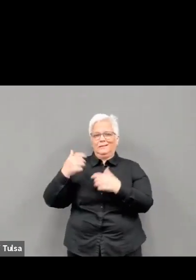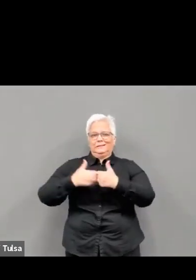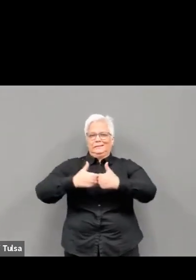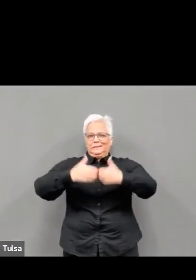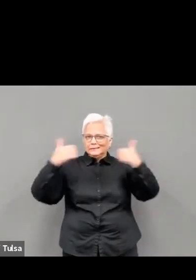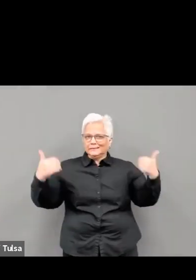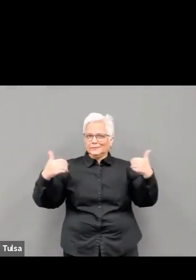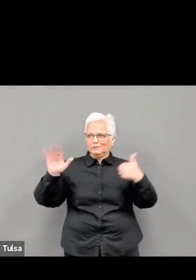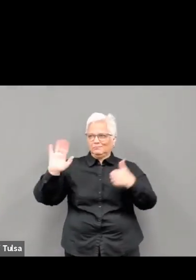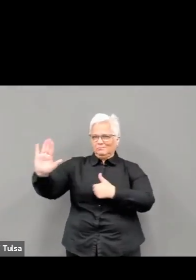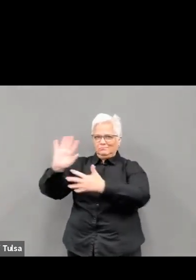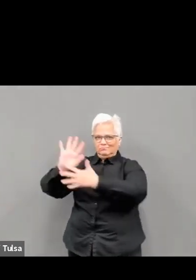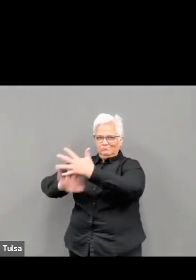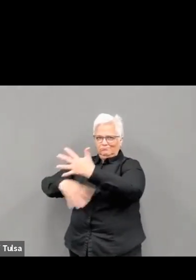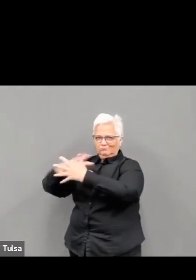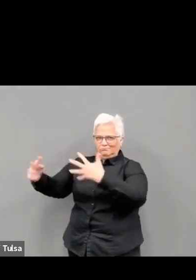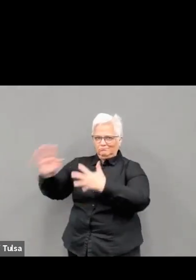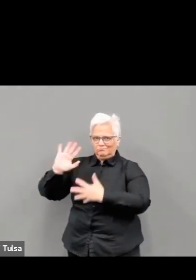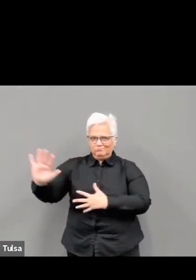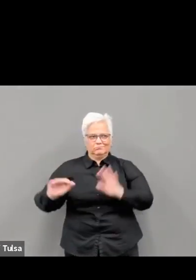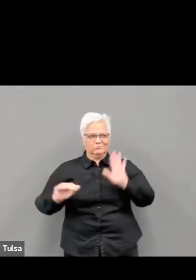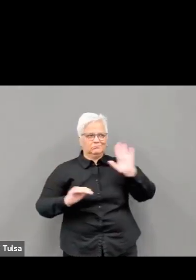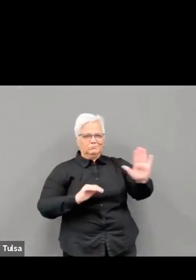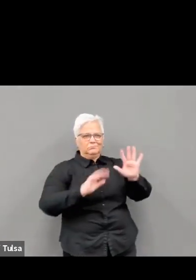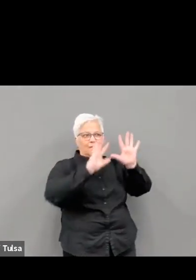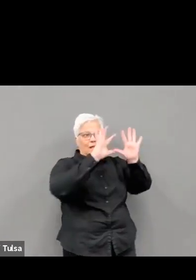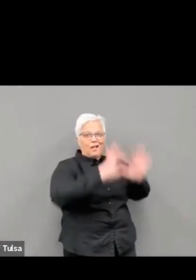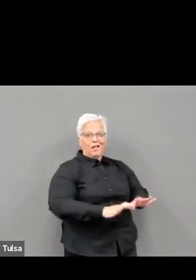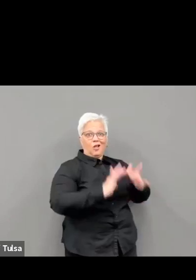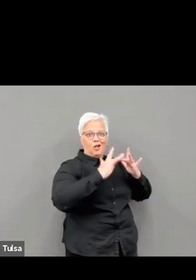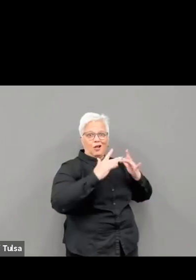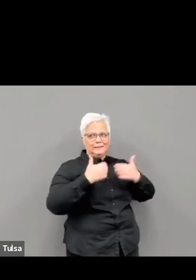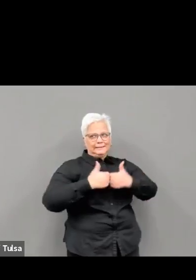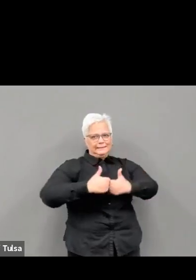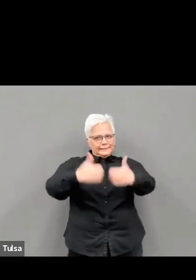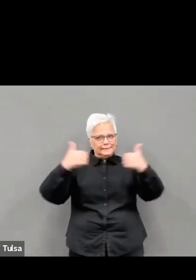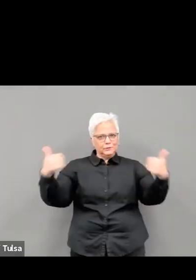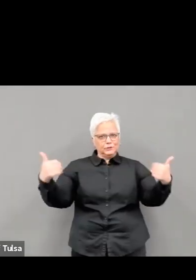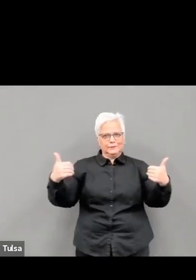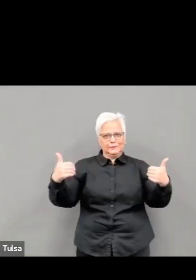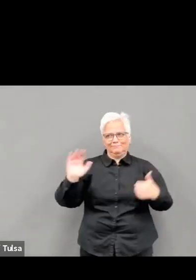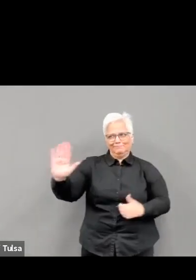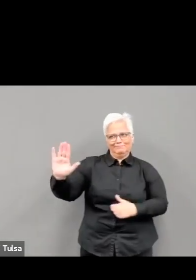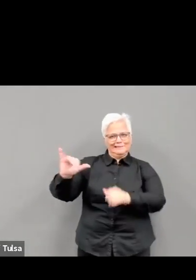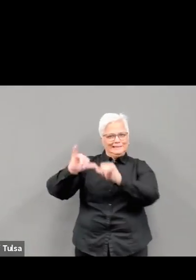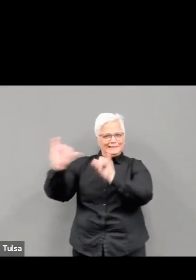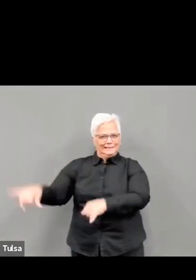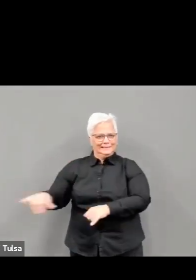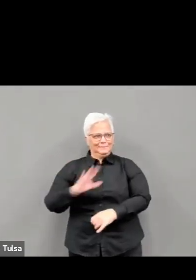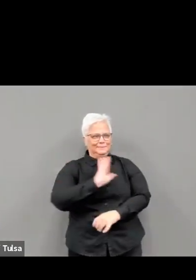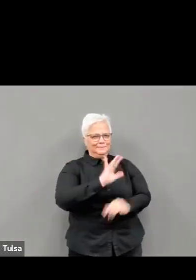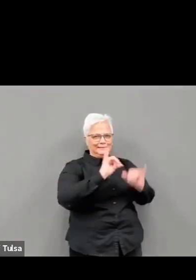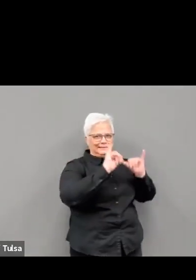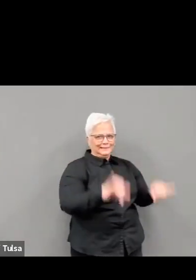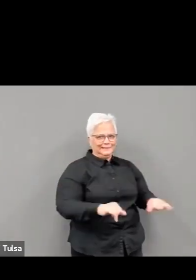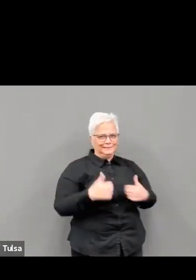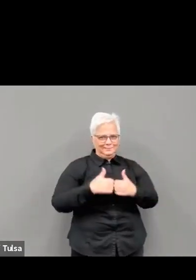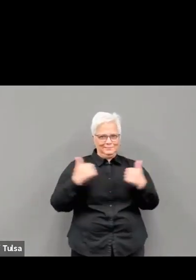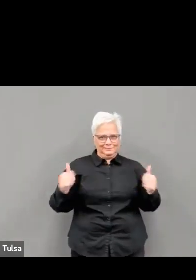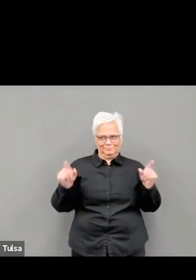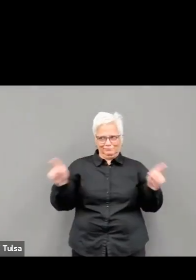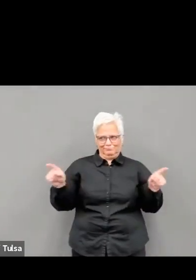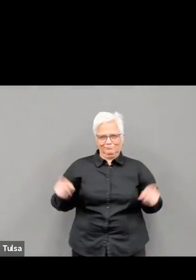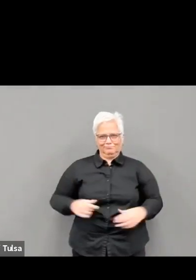not anytime, but call us at 918-582-9355 during regular business hours or call